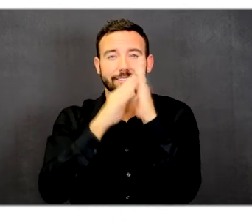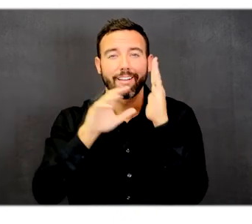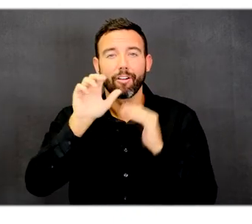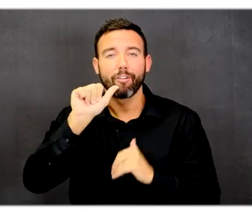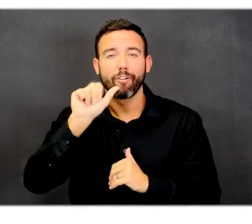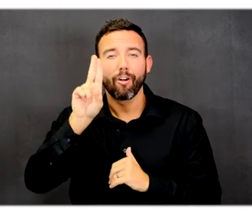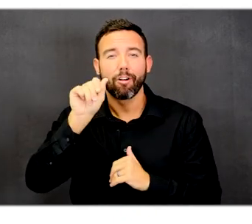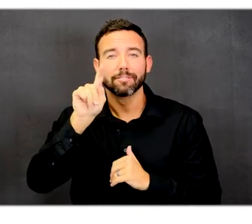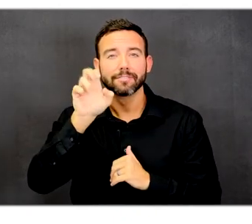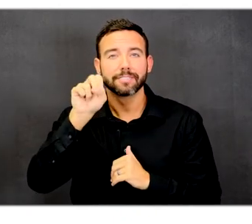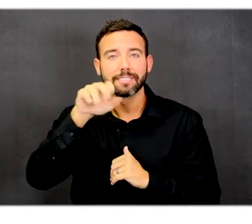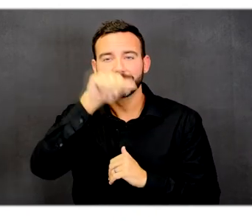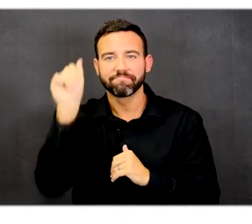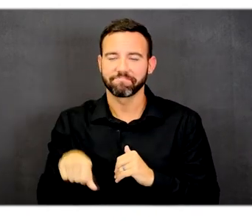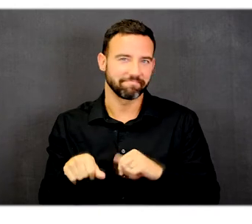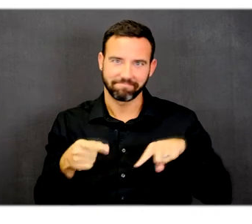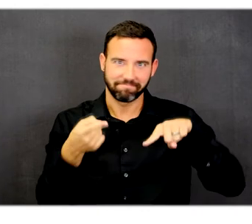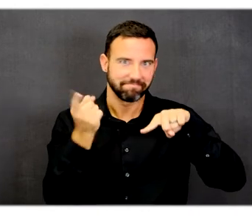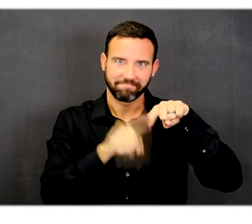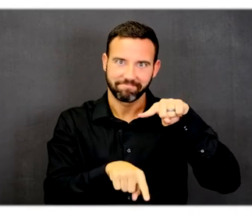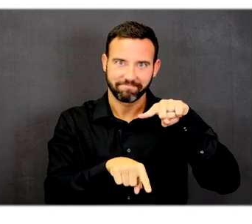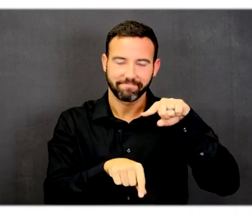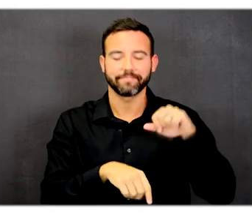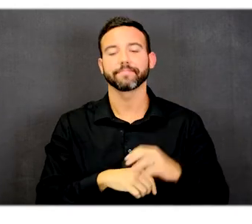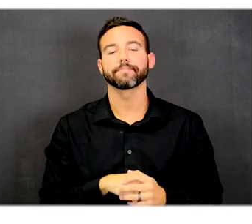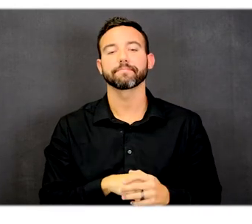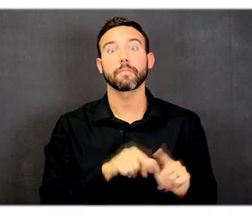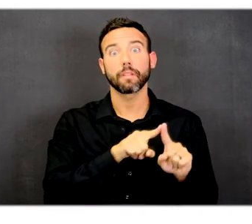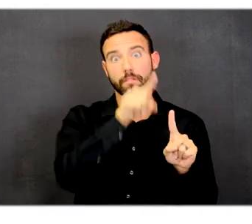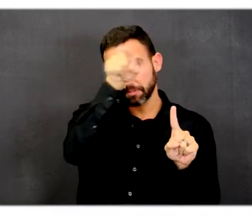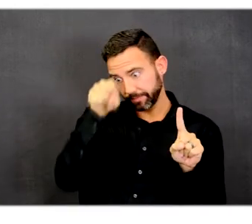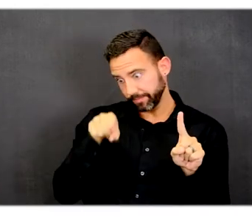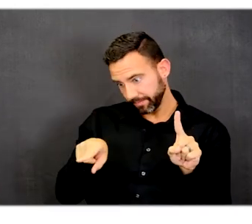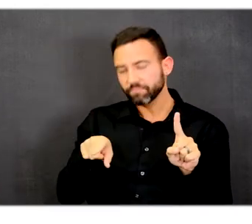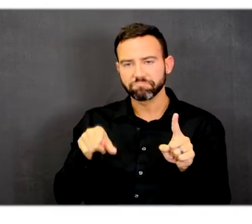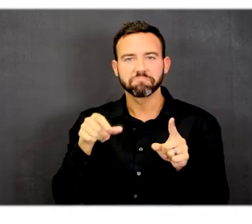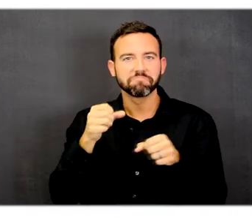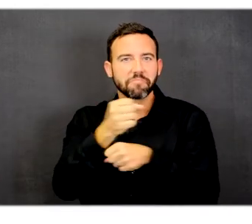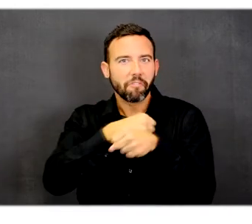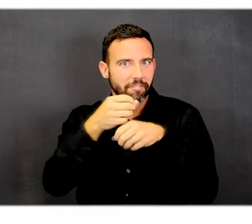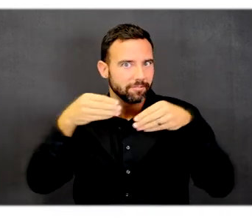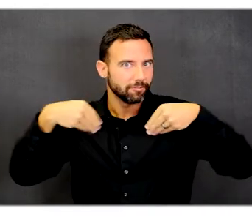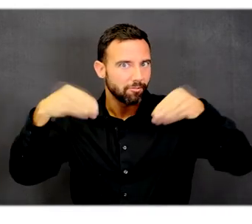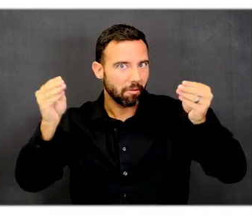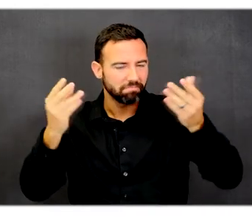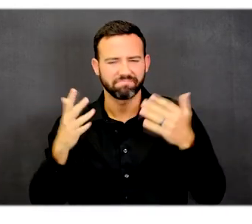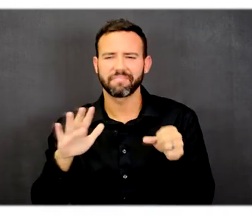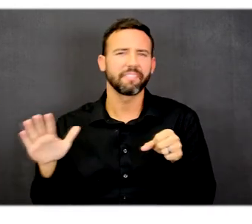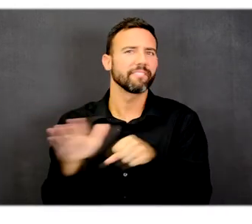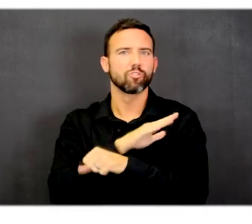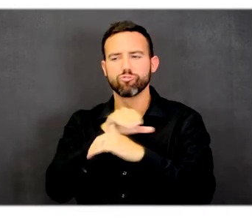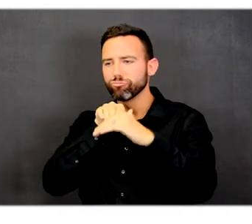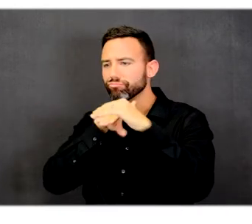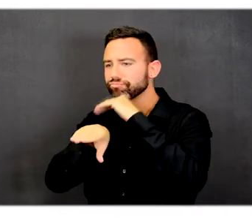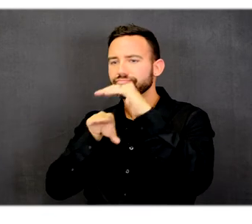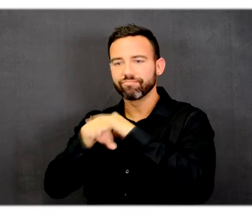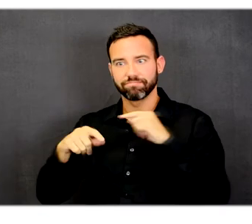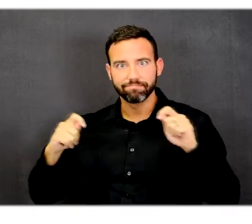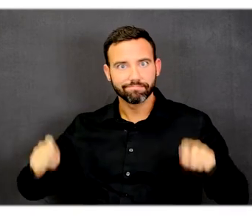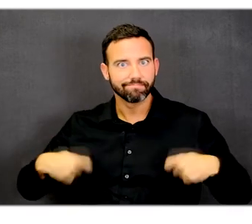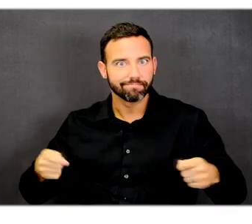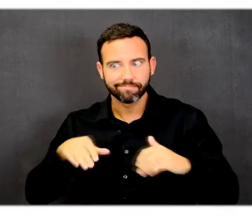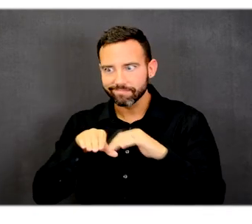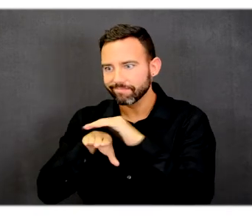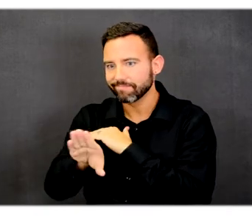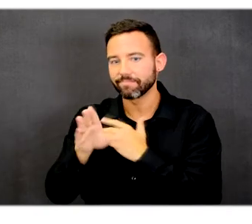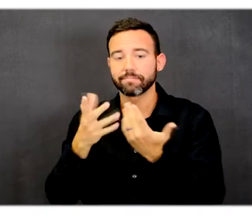that point to the center of the building is the coffee shop. It is a fully accessible area to get coffee, pastries,